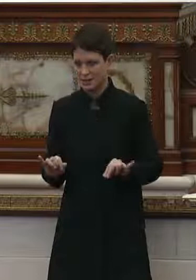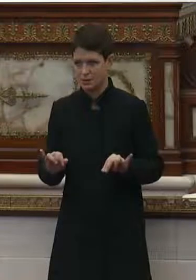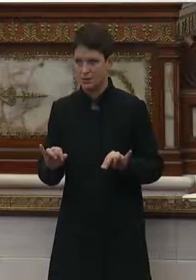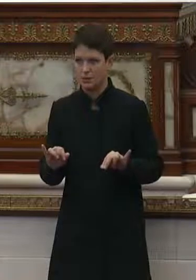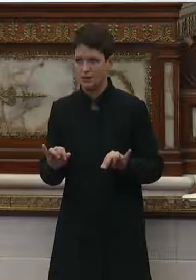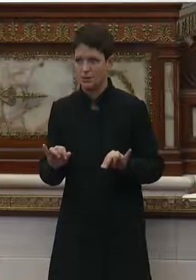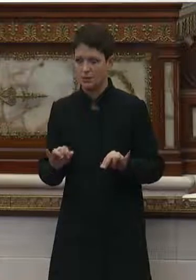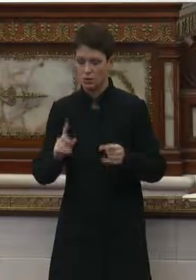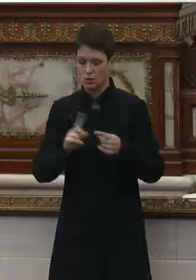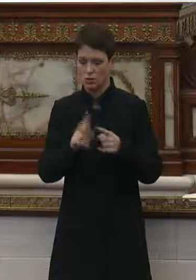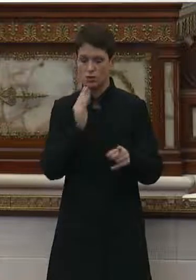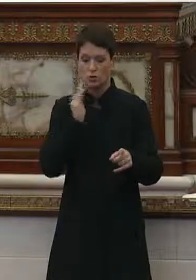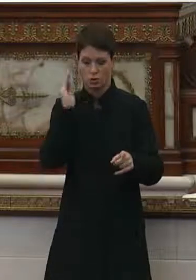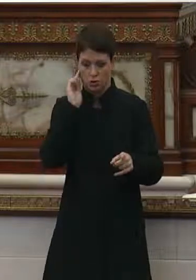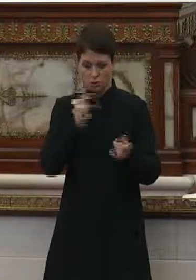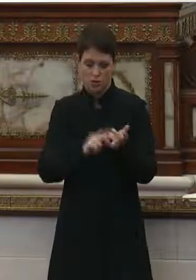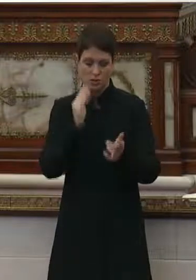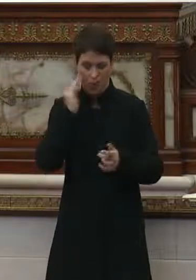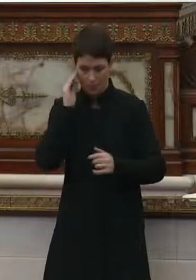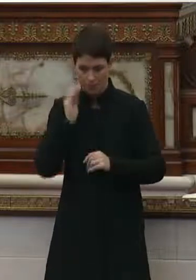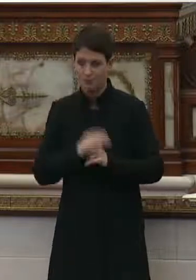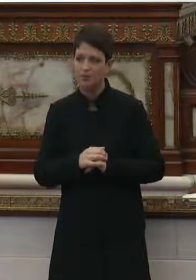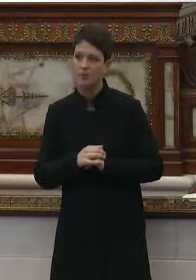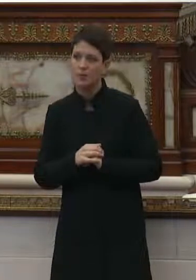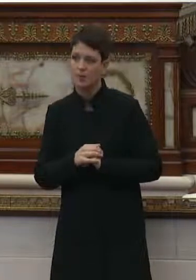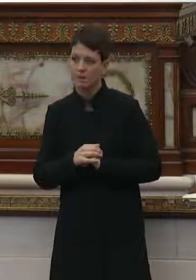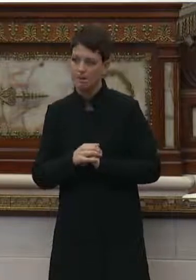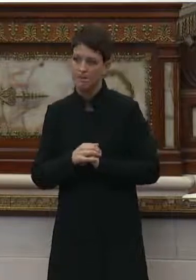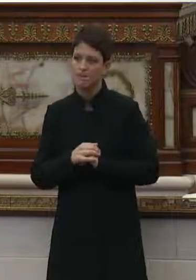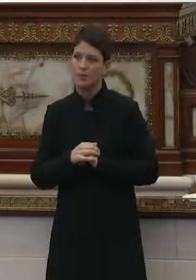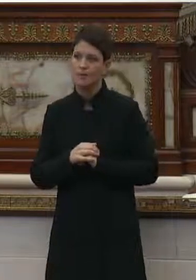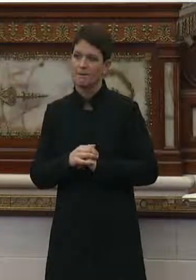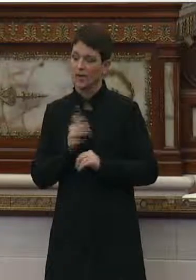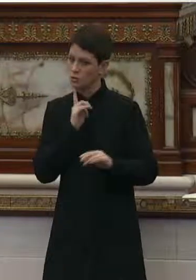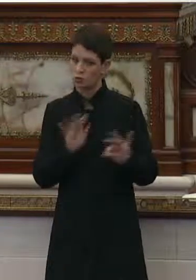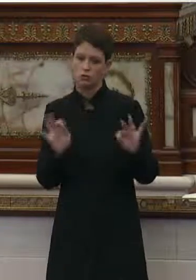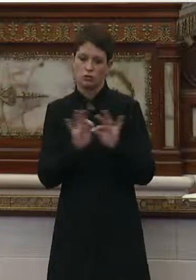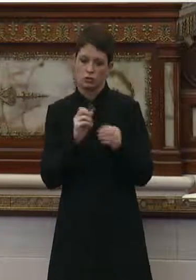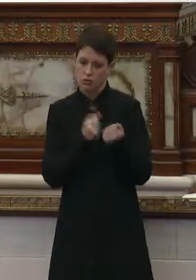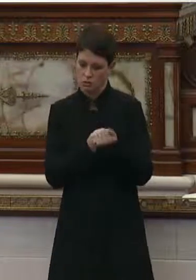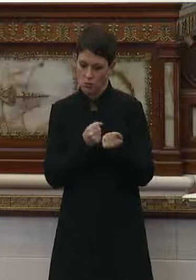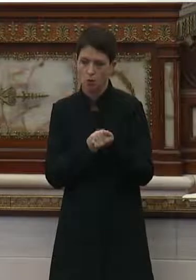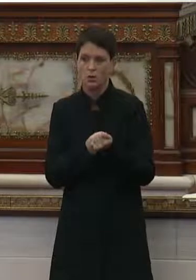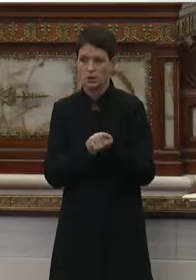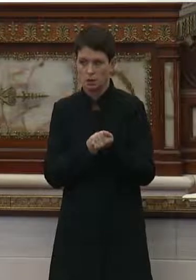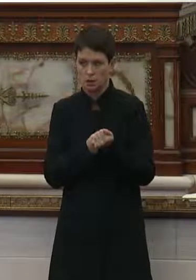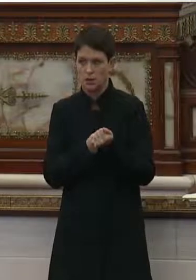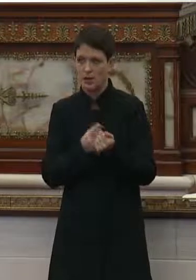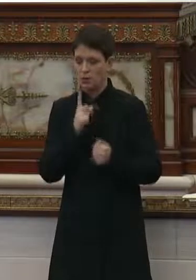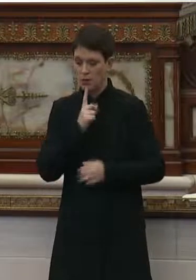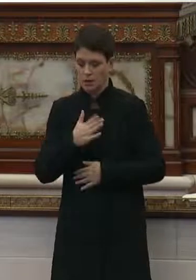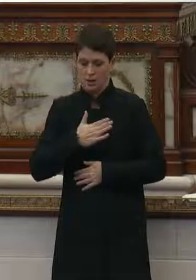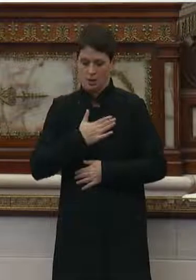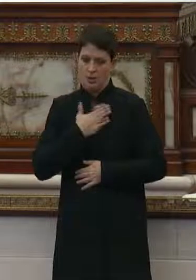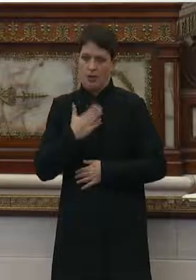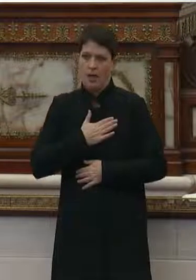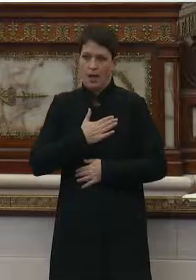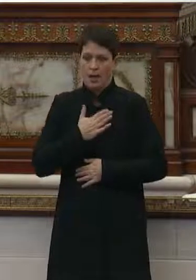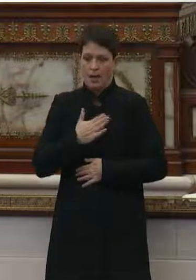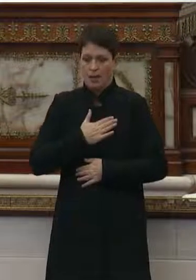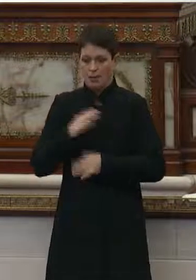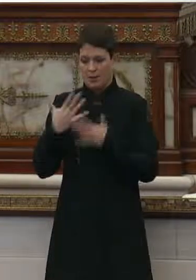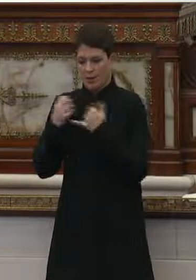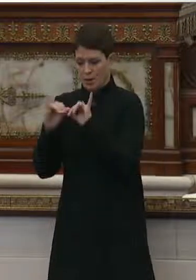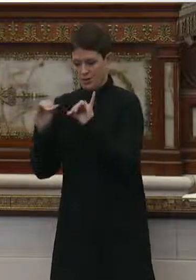nursing homes. I think that that is a crucial support and I'm very appreciative of all those health